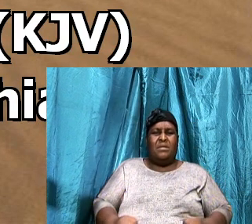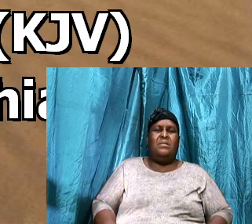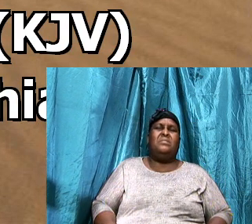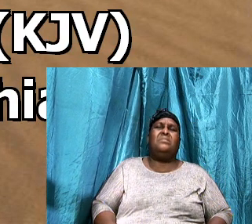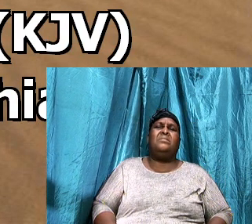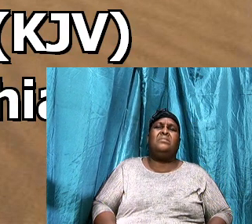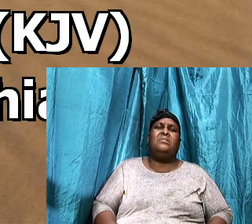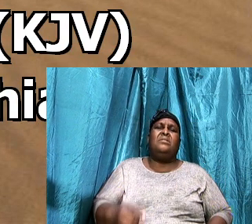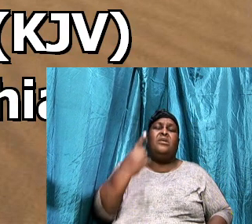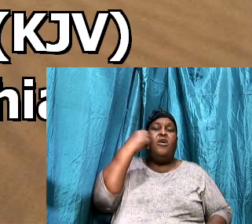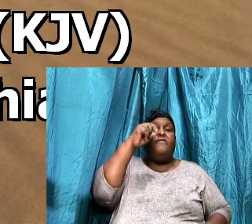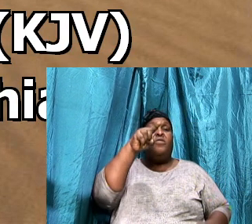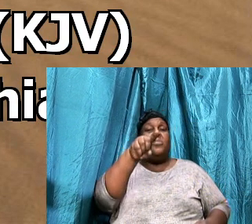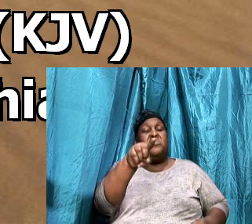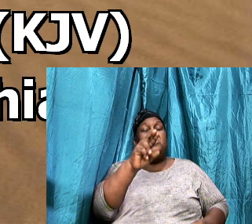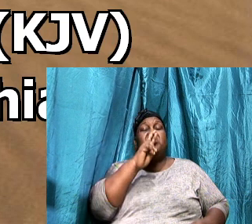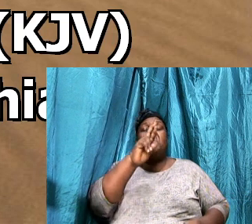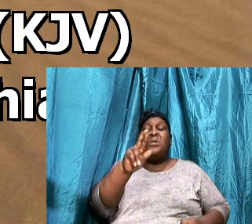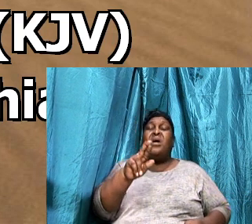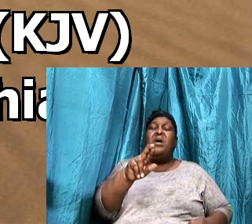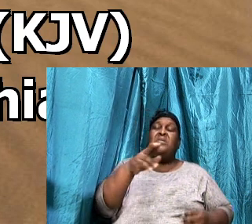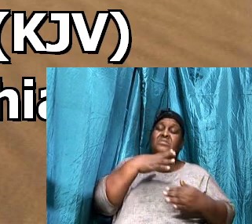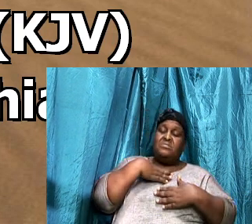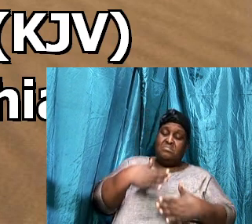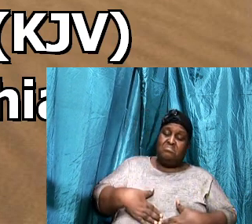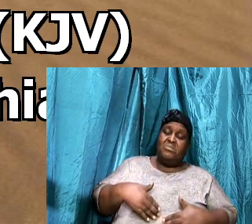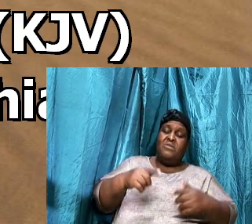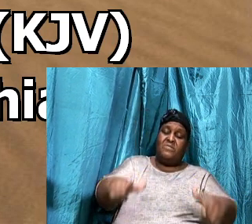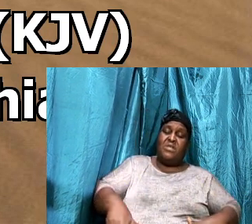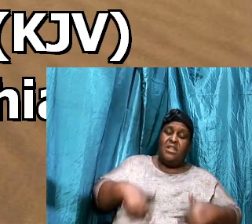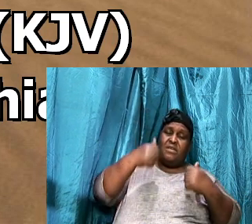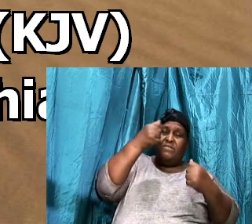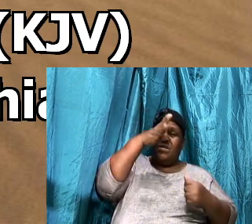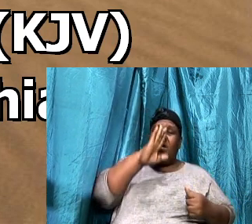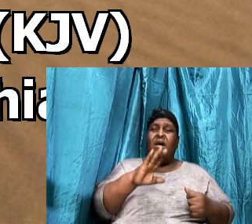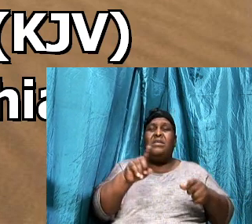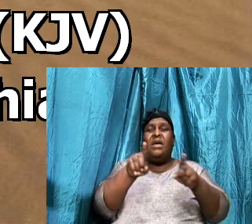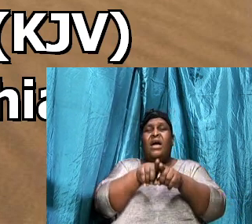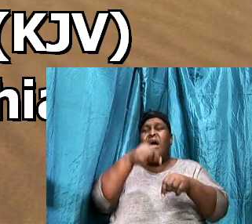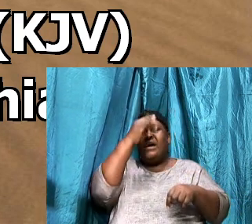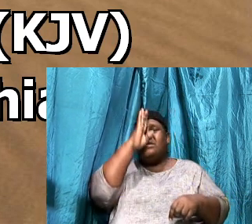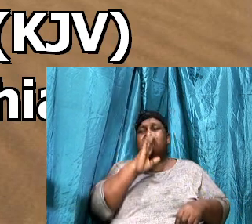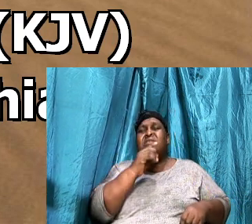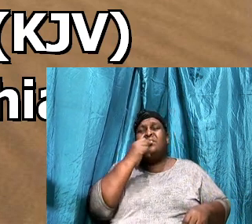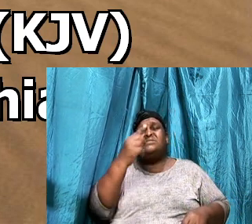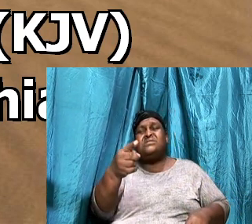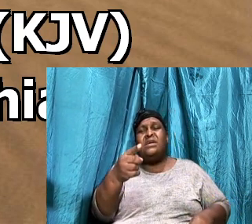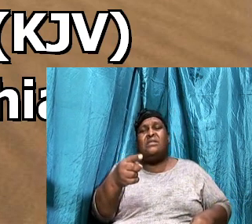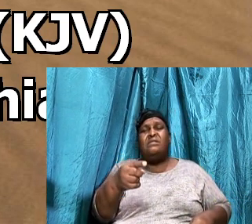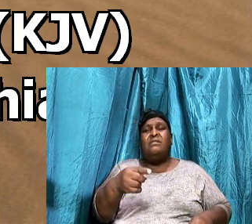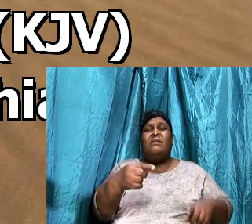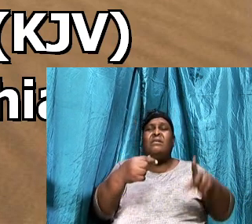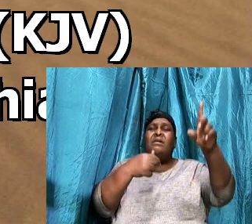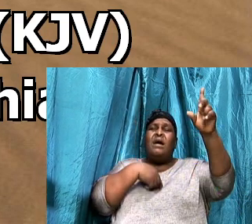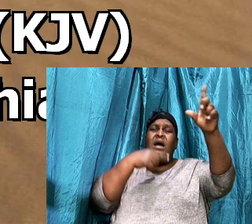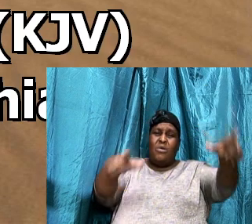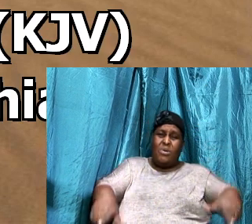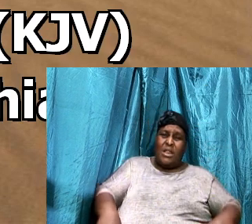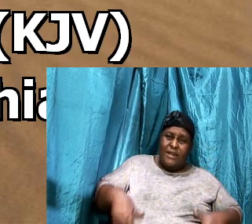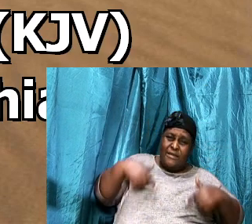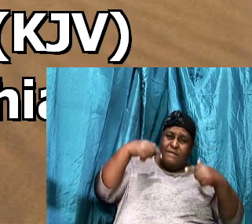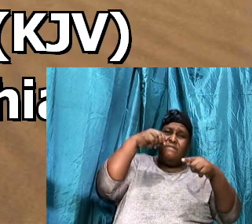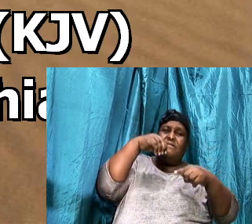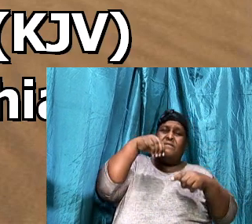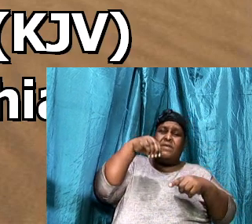For you are the temple, Of the living God, As God has said, I will dwell in them,